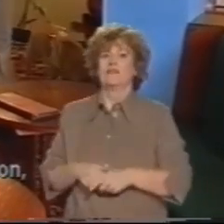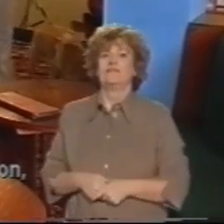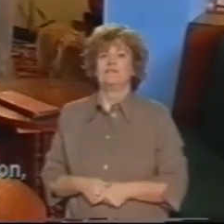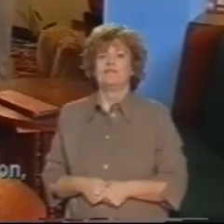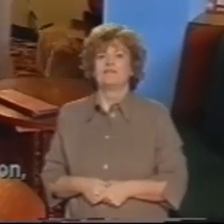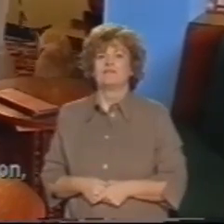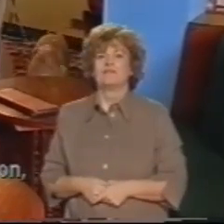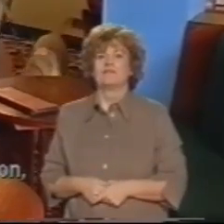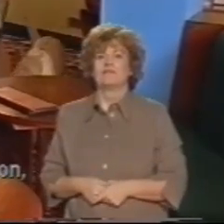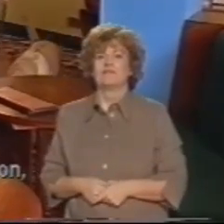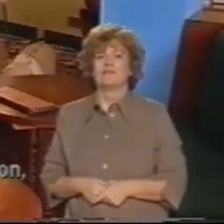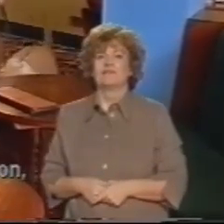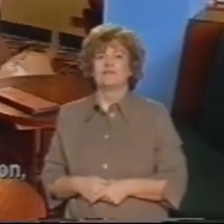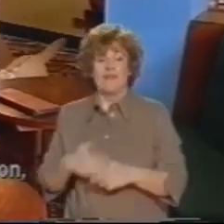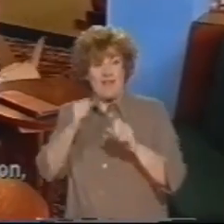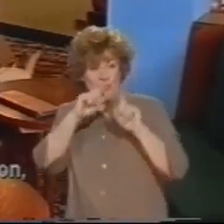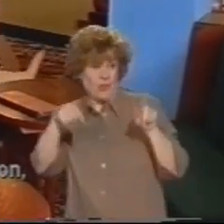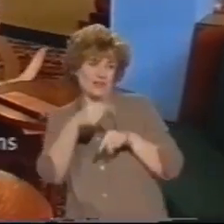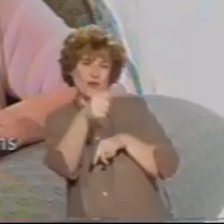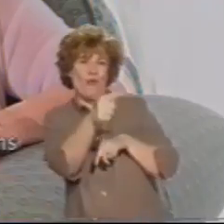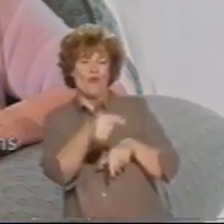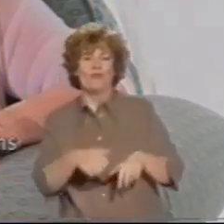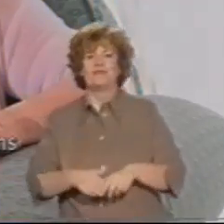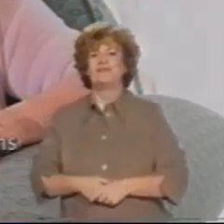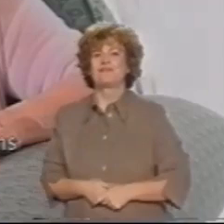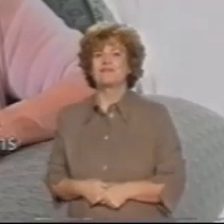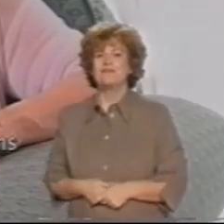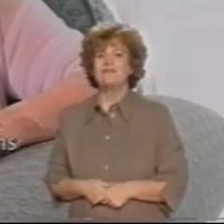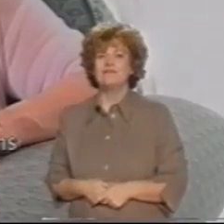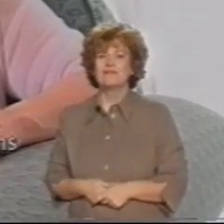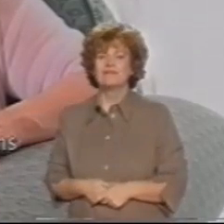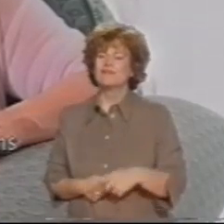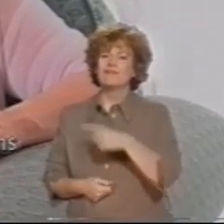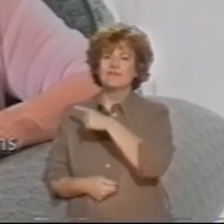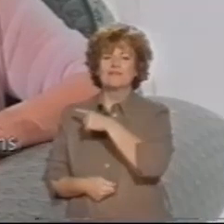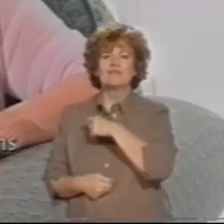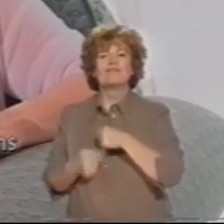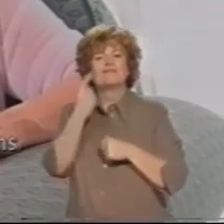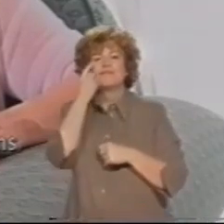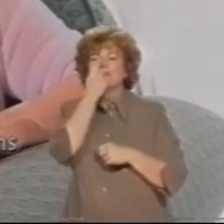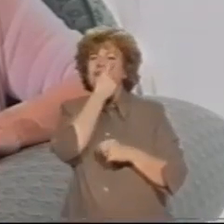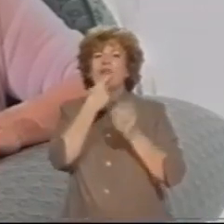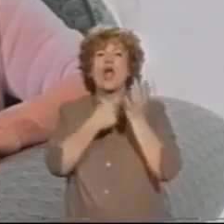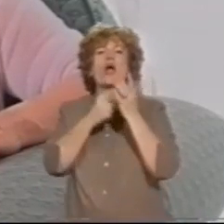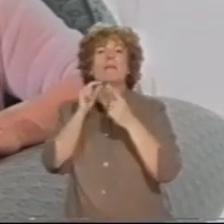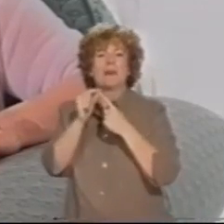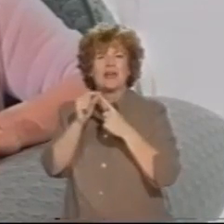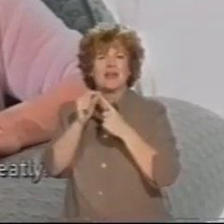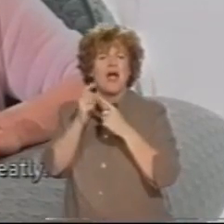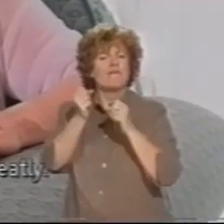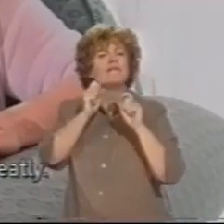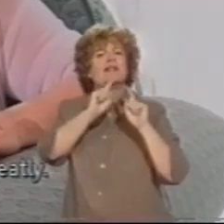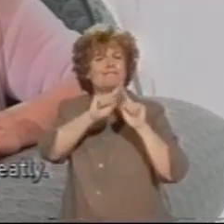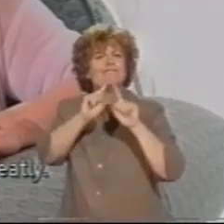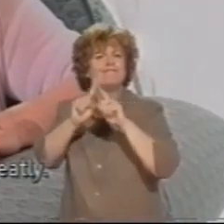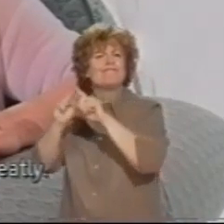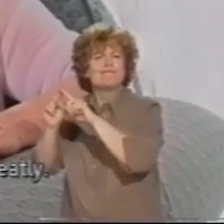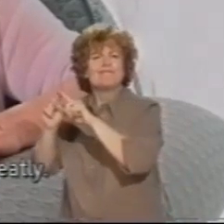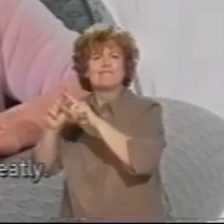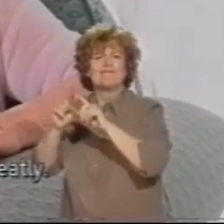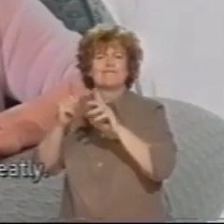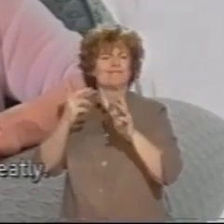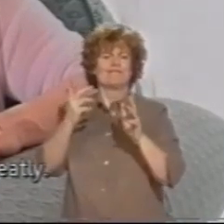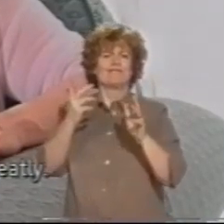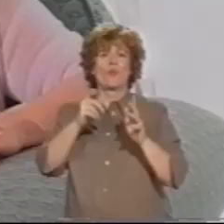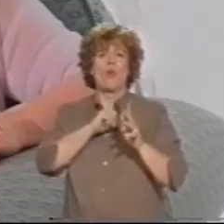Retinitis pigmentos is a very variable condition, so the lighting condition may make a great, you know, it affects